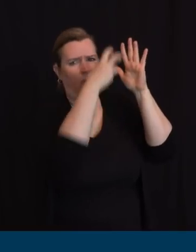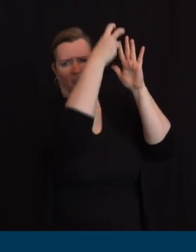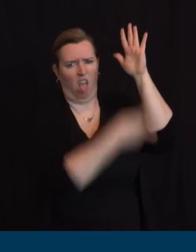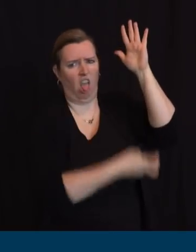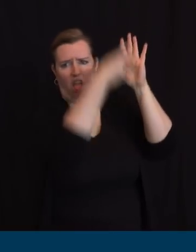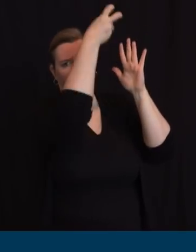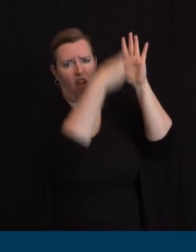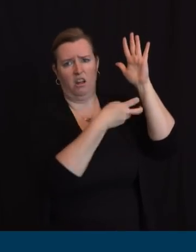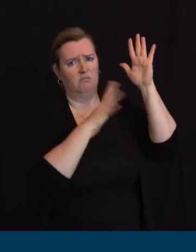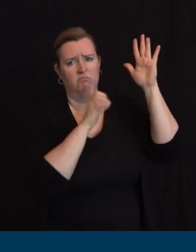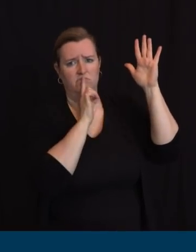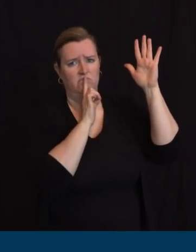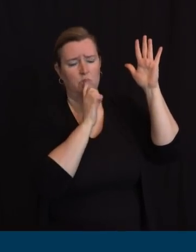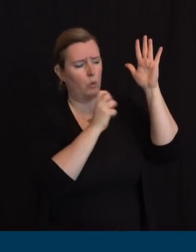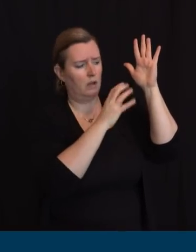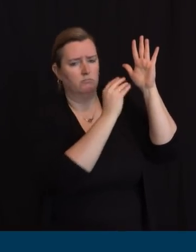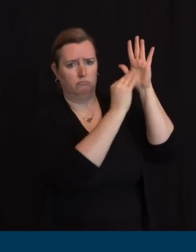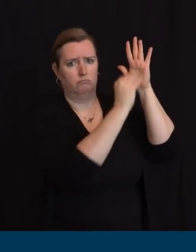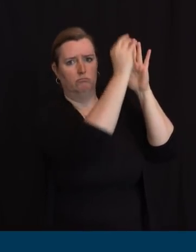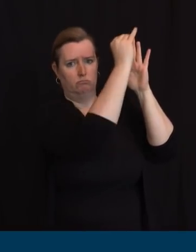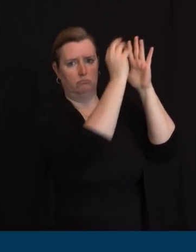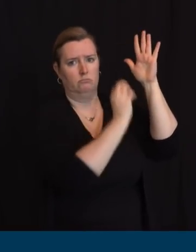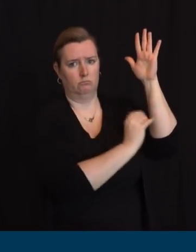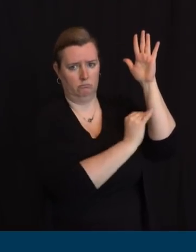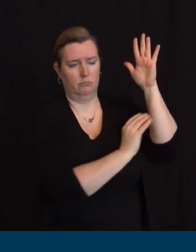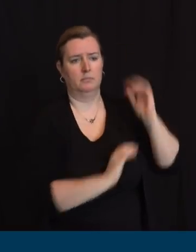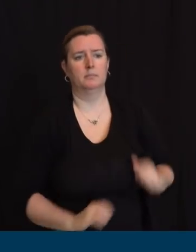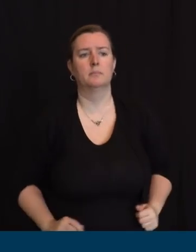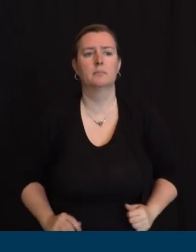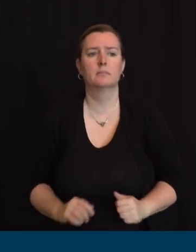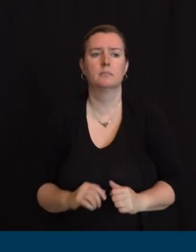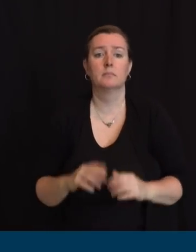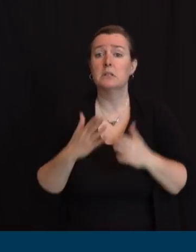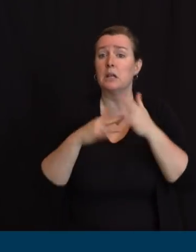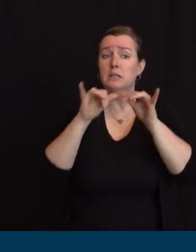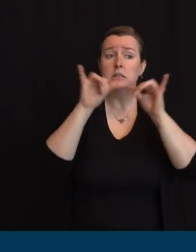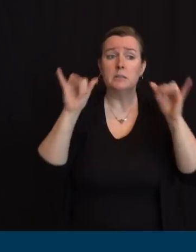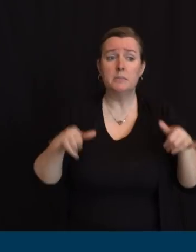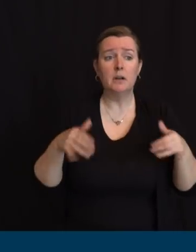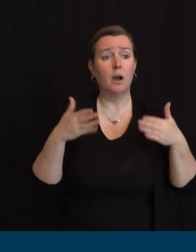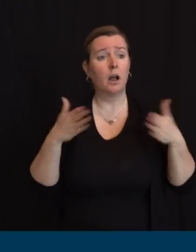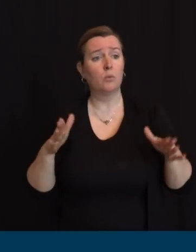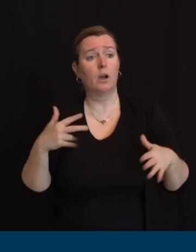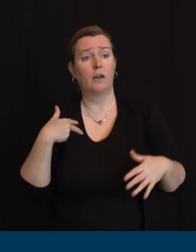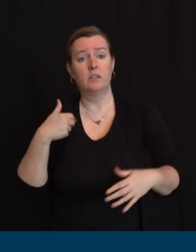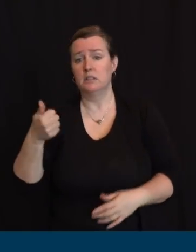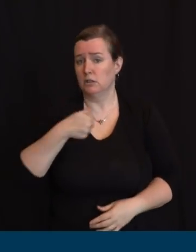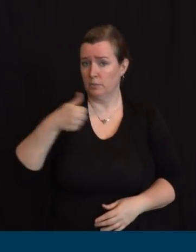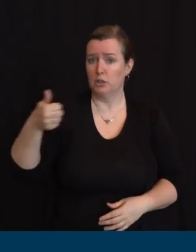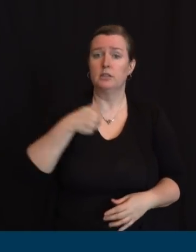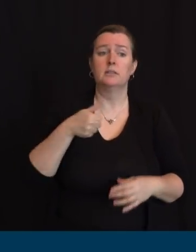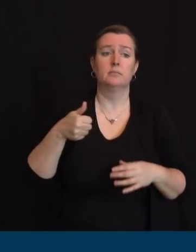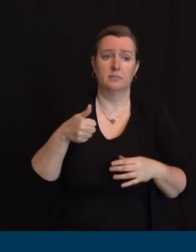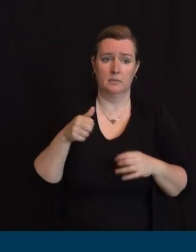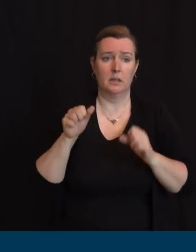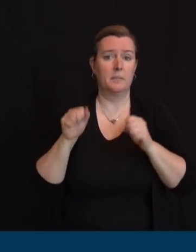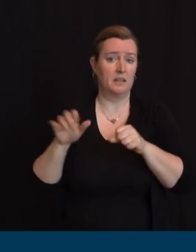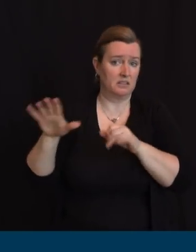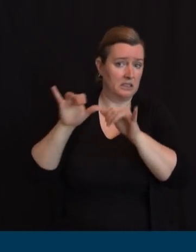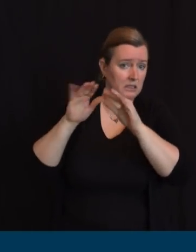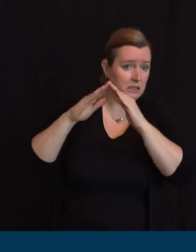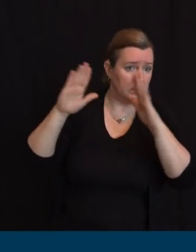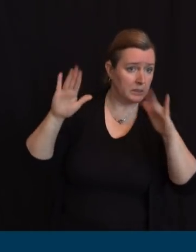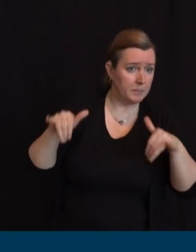within their own system and if they can do that quickly with their patients obviously we would never say not to do that